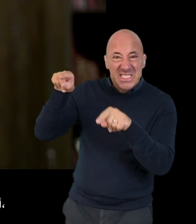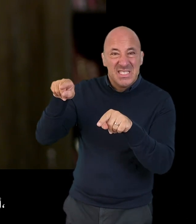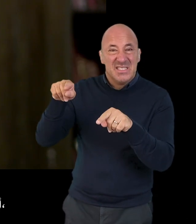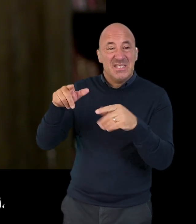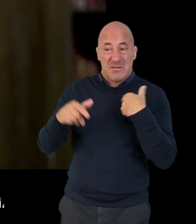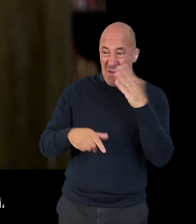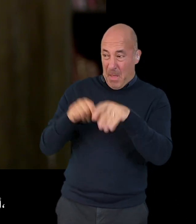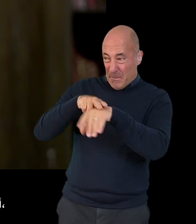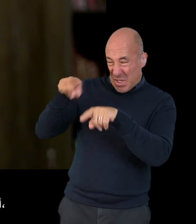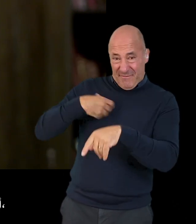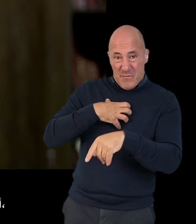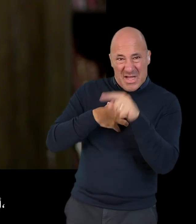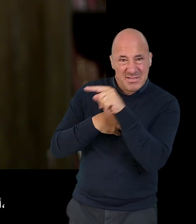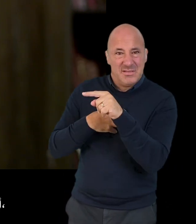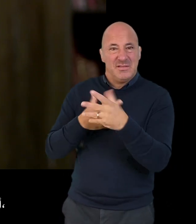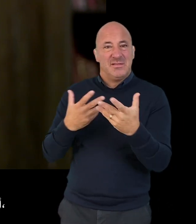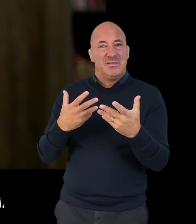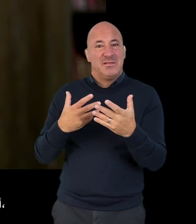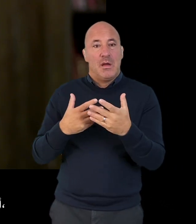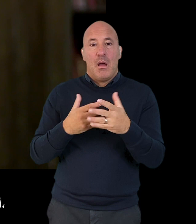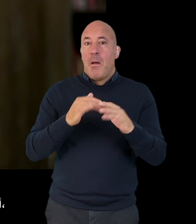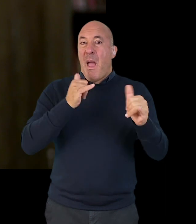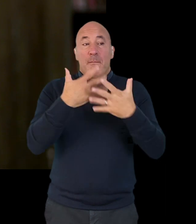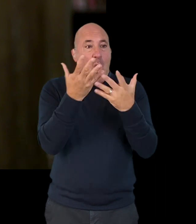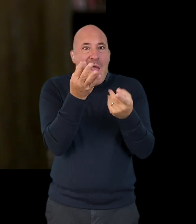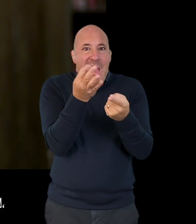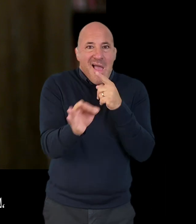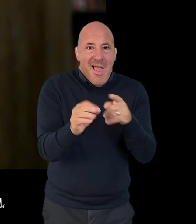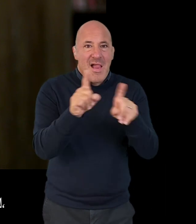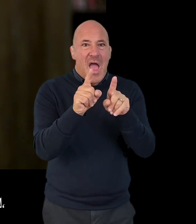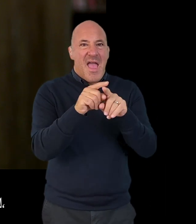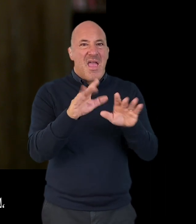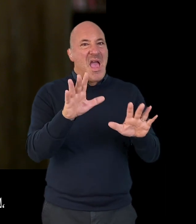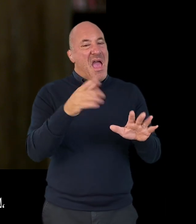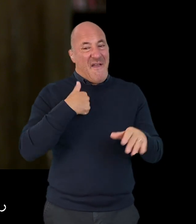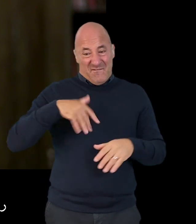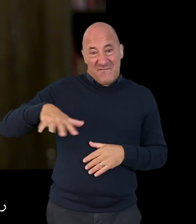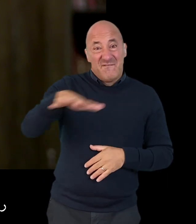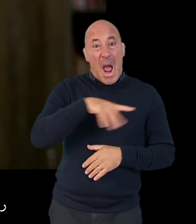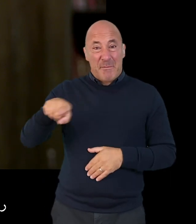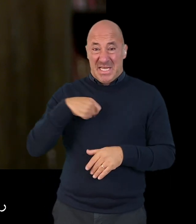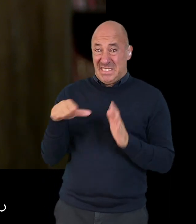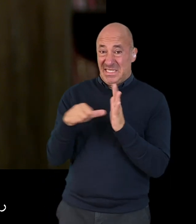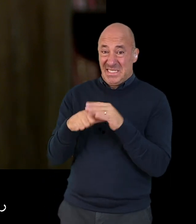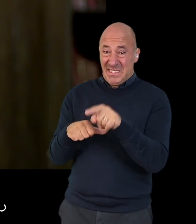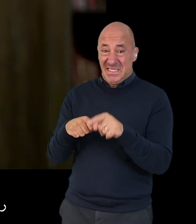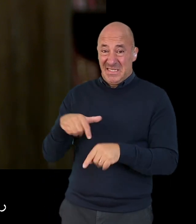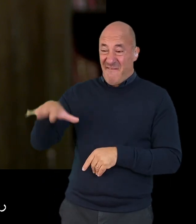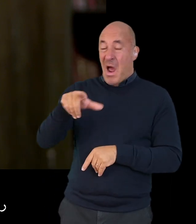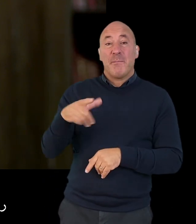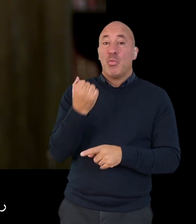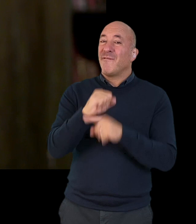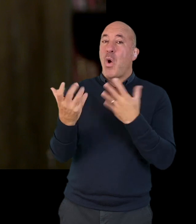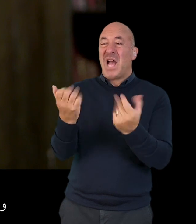the government, the police in your own country, but it might be more specific. It might be that you have a problem with your